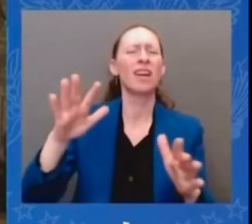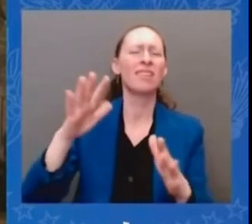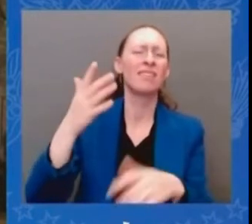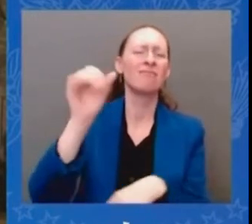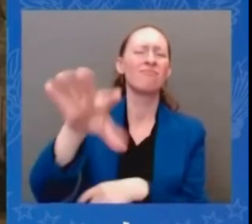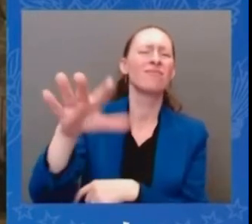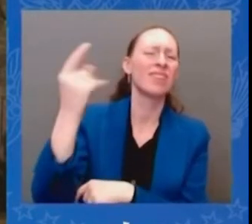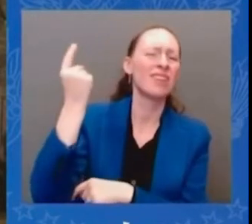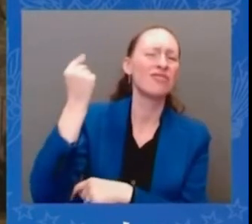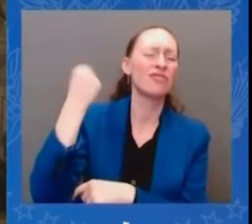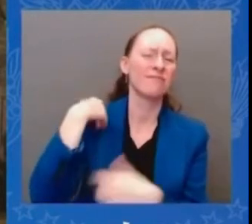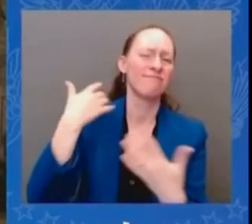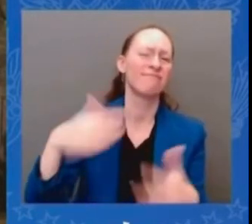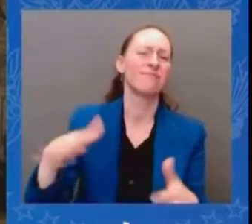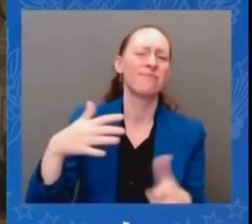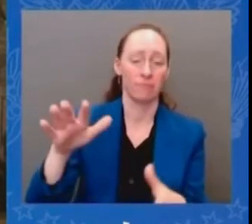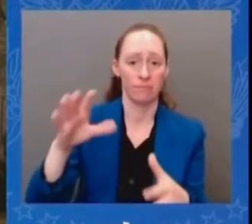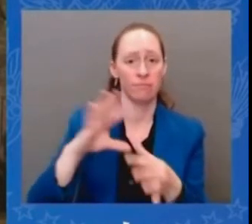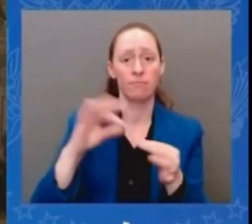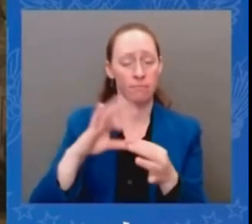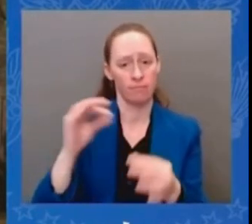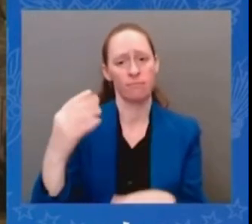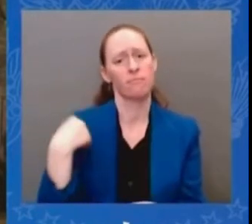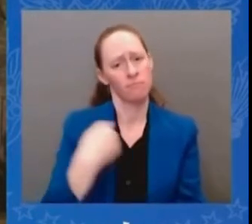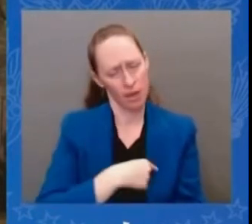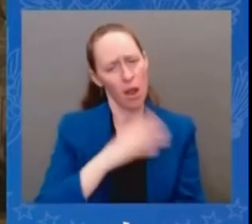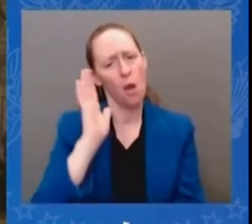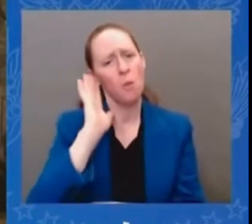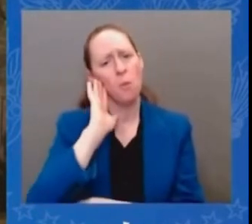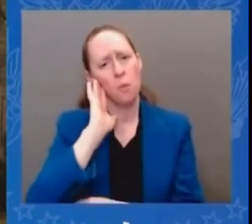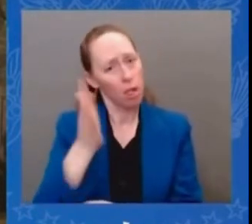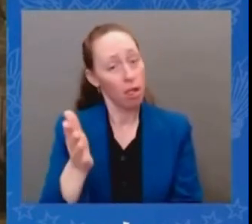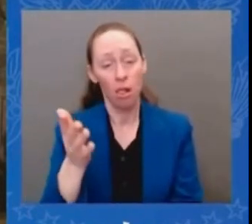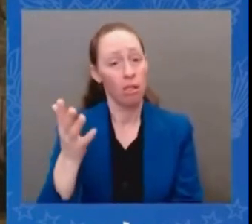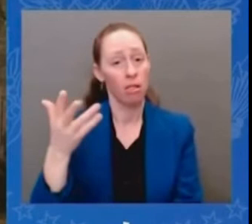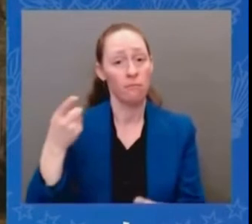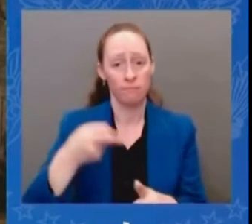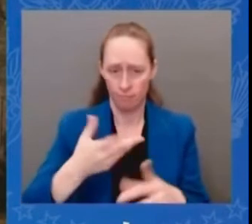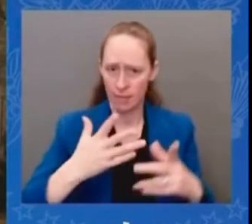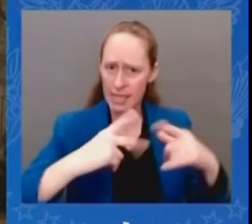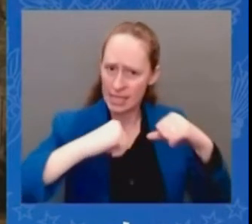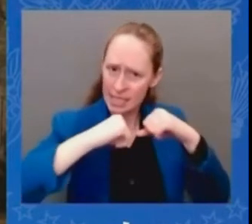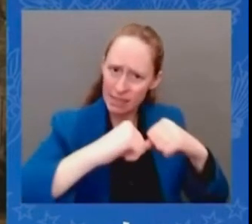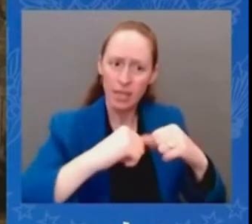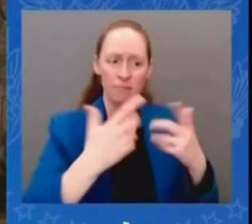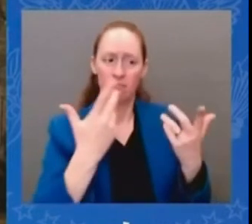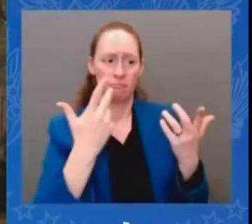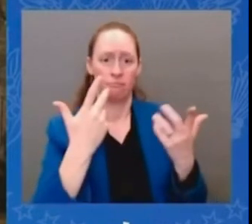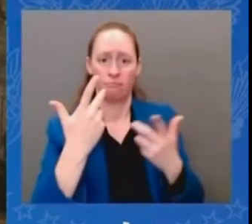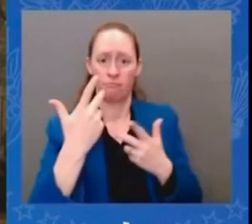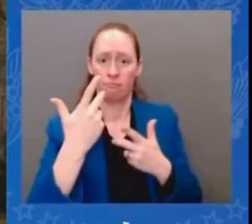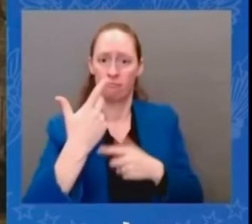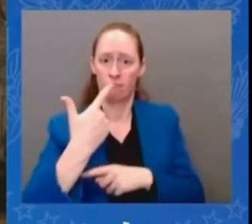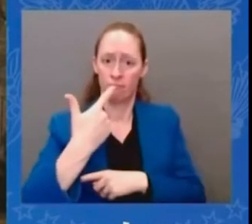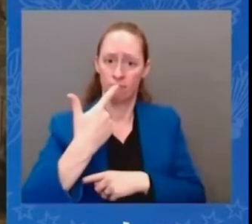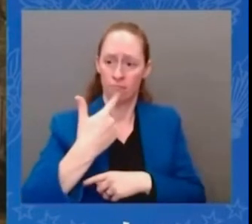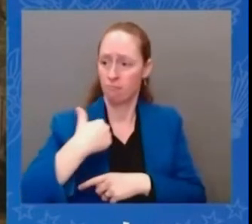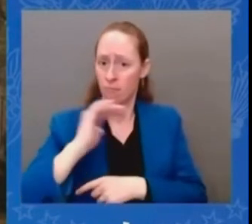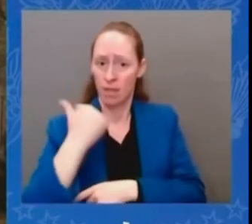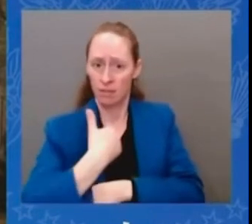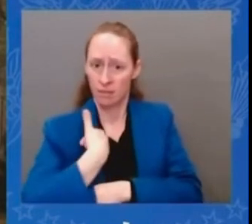defend our capacity to defend ourselves and our allies south korea as well as uh um japan